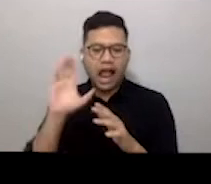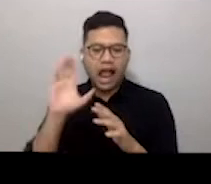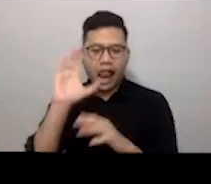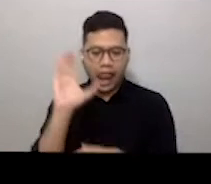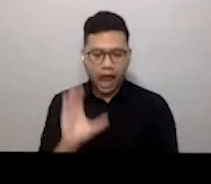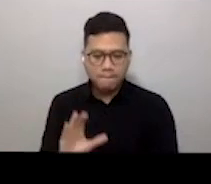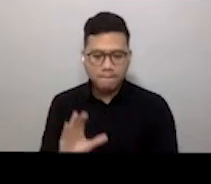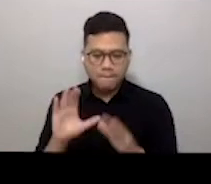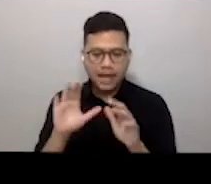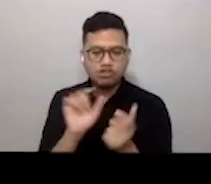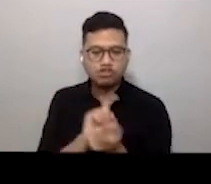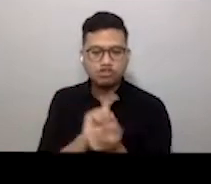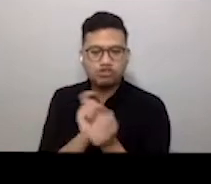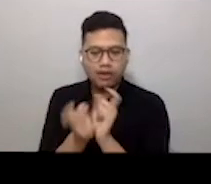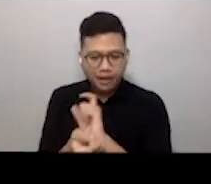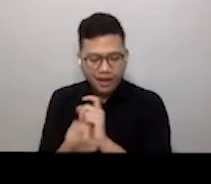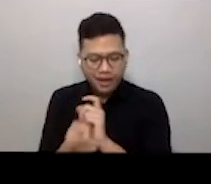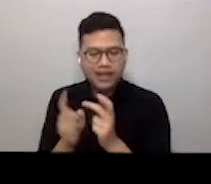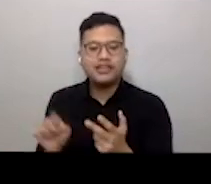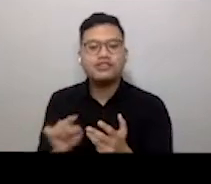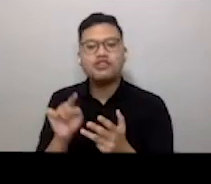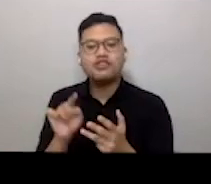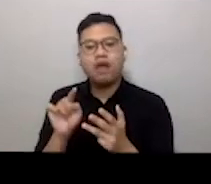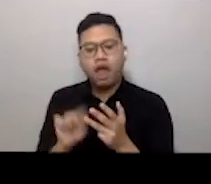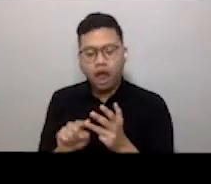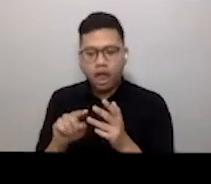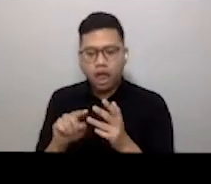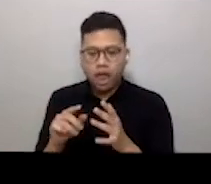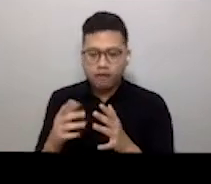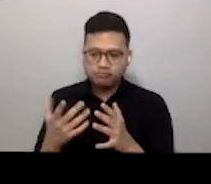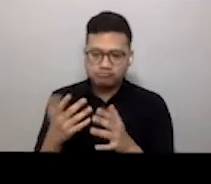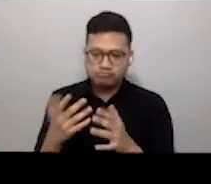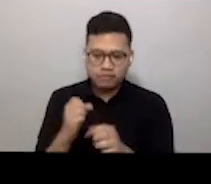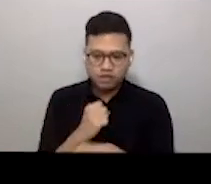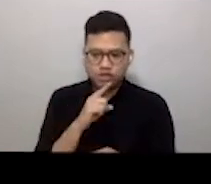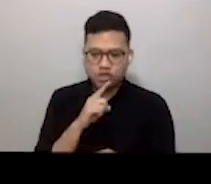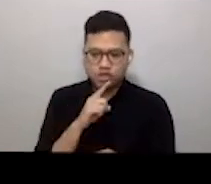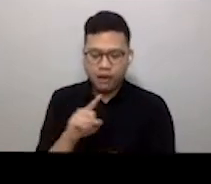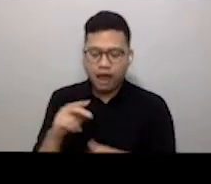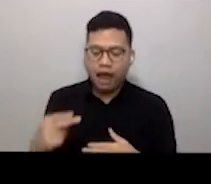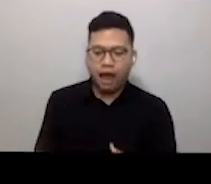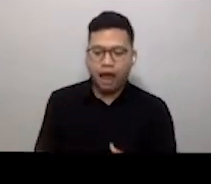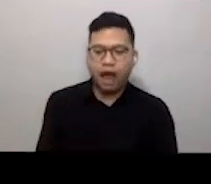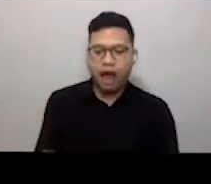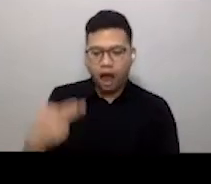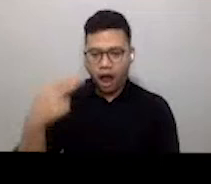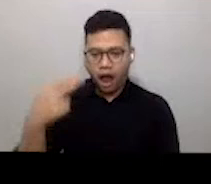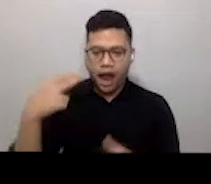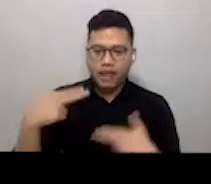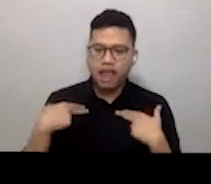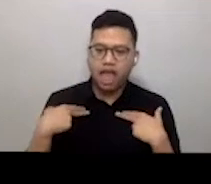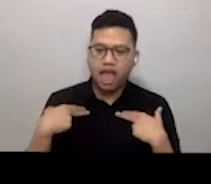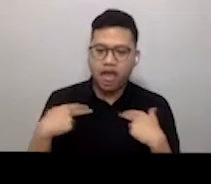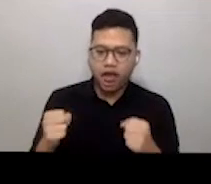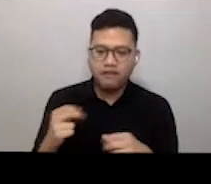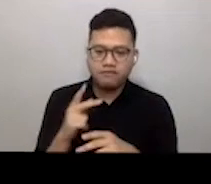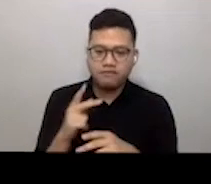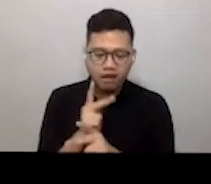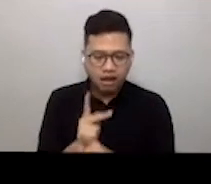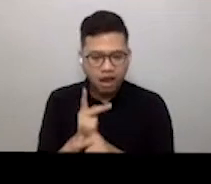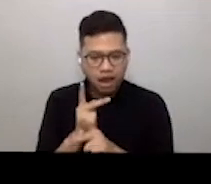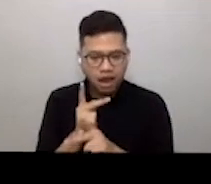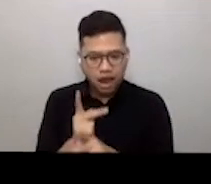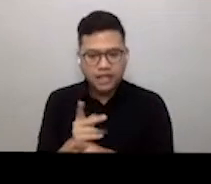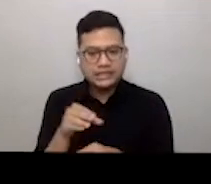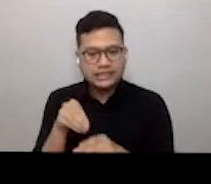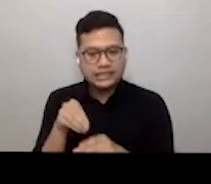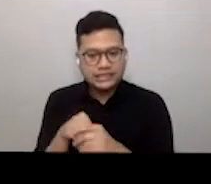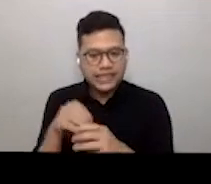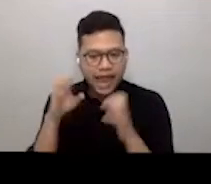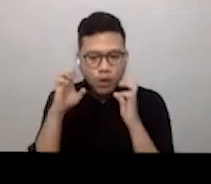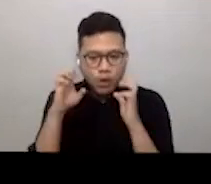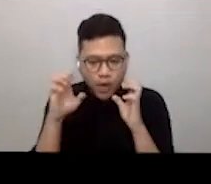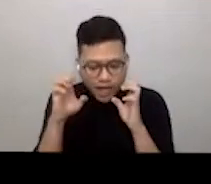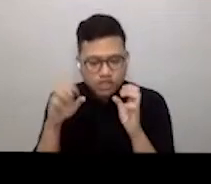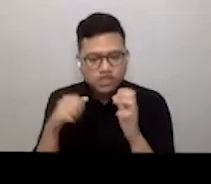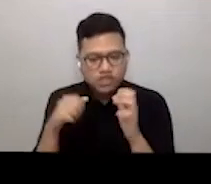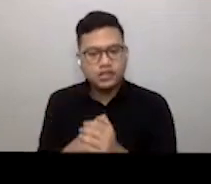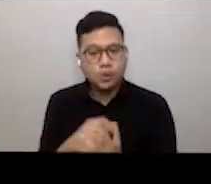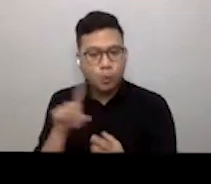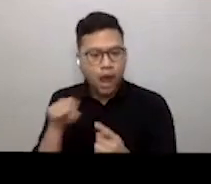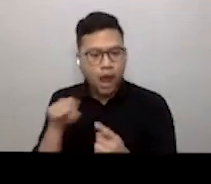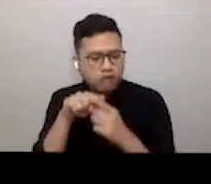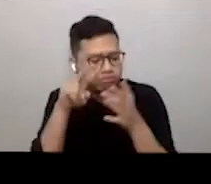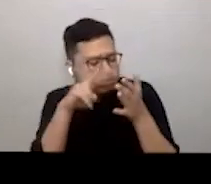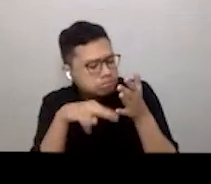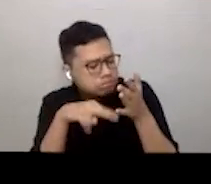and ensuring high quality health care through education. So you can see the topics are really varied, but when I'm reading through them there, they feel very